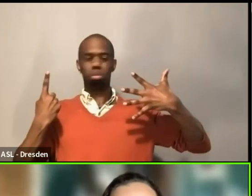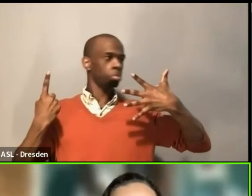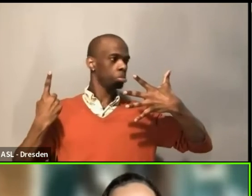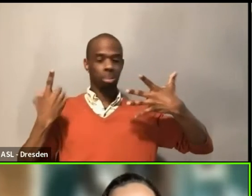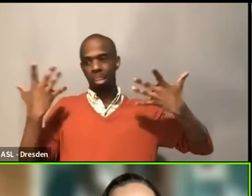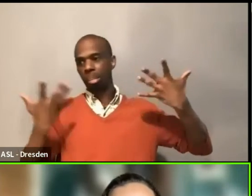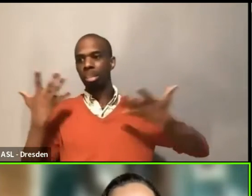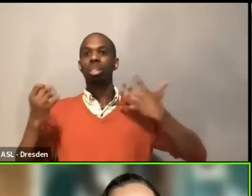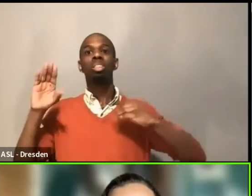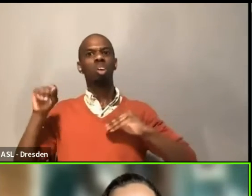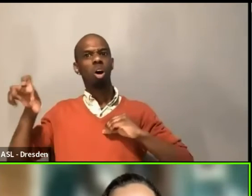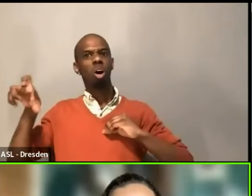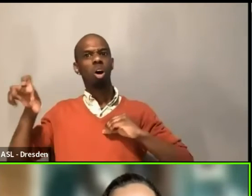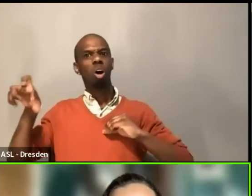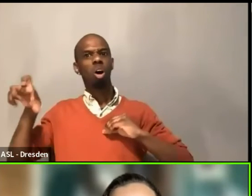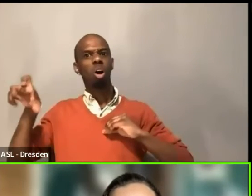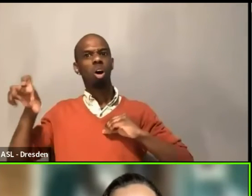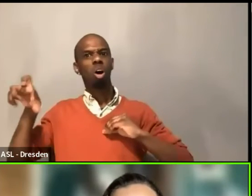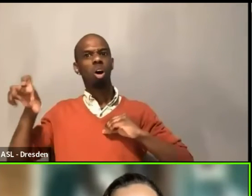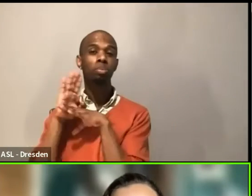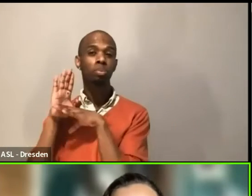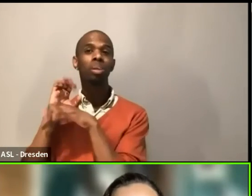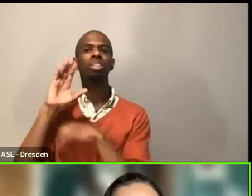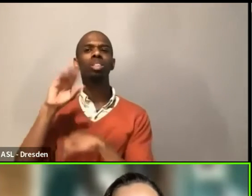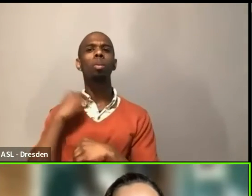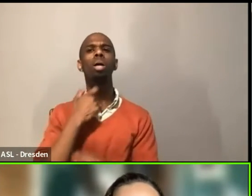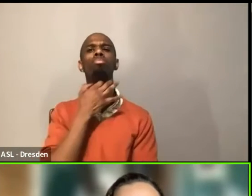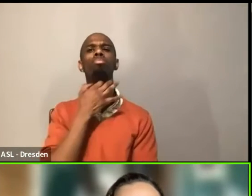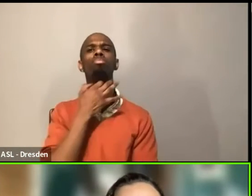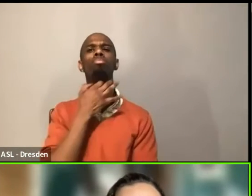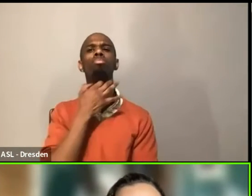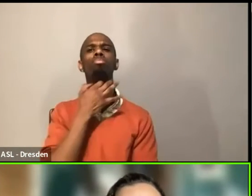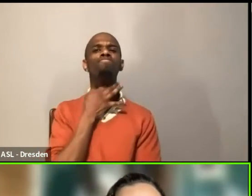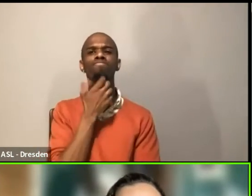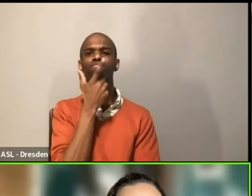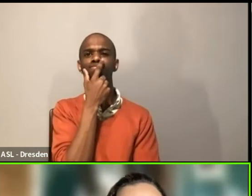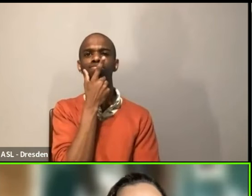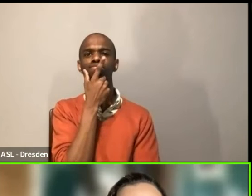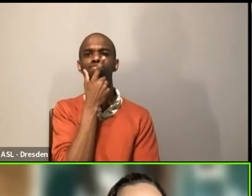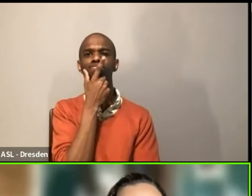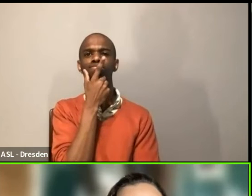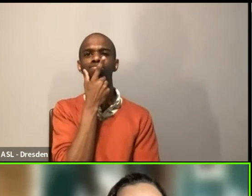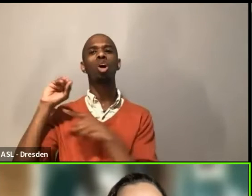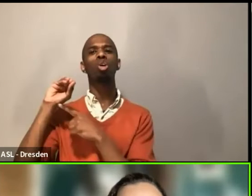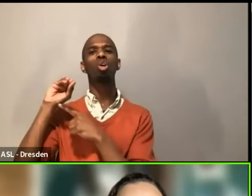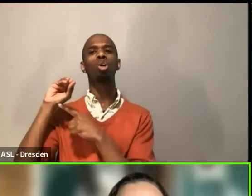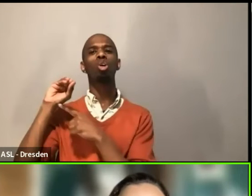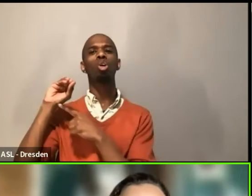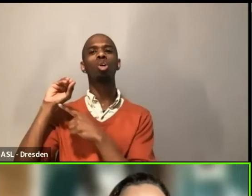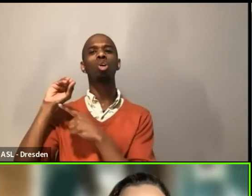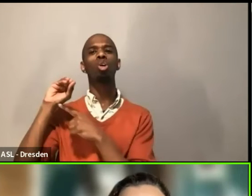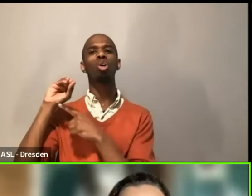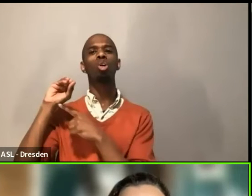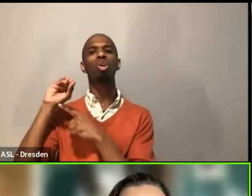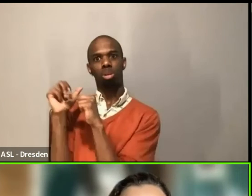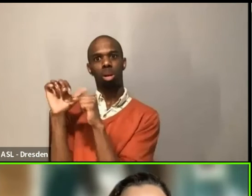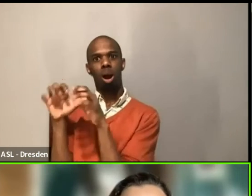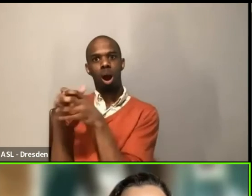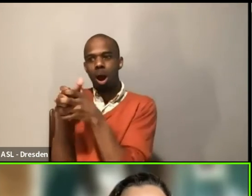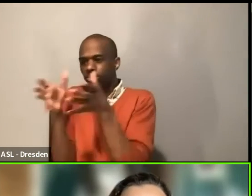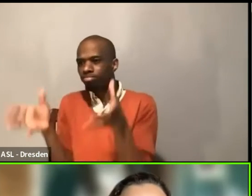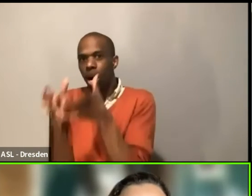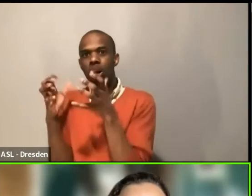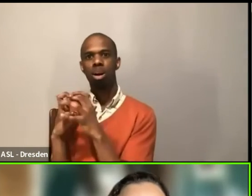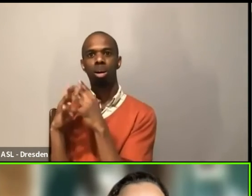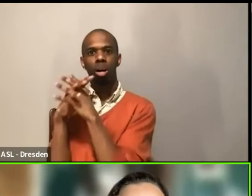So I wonder if there's like a step further, if there's some coalition building, like to give an example of one of the, the less successful parts of our PI,